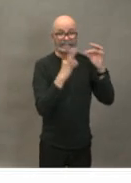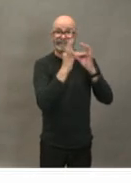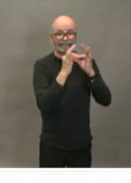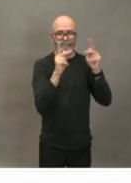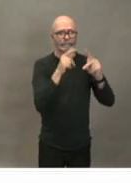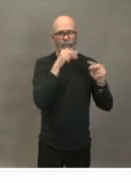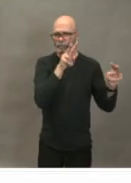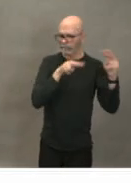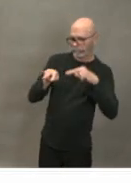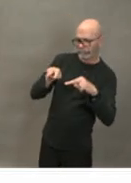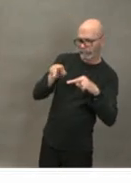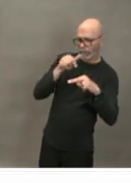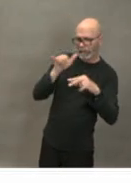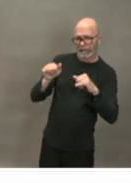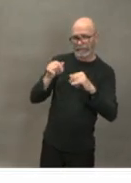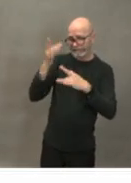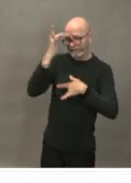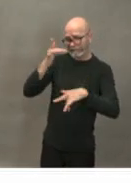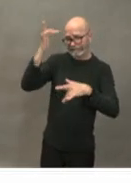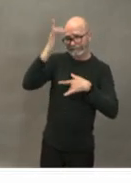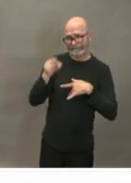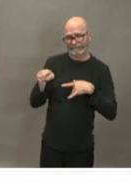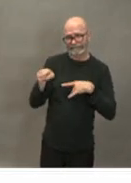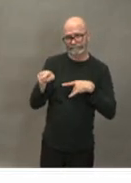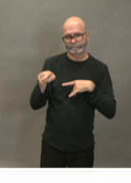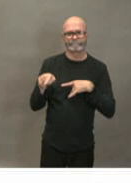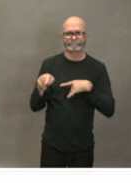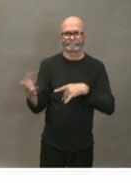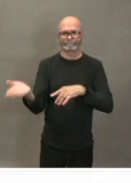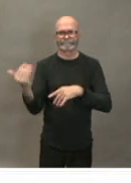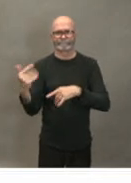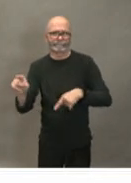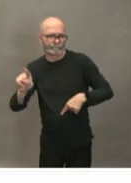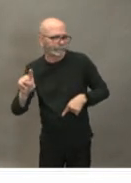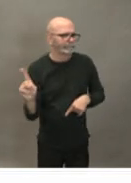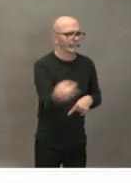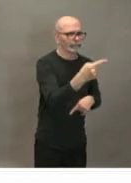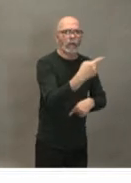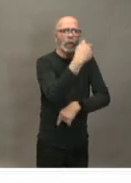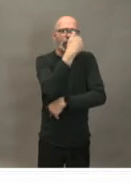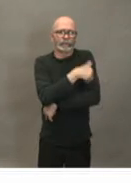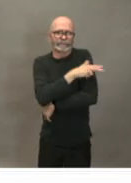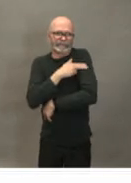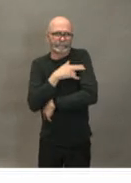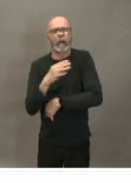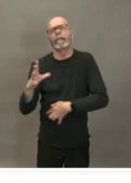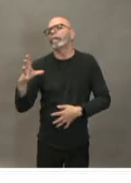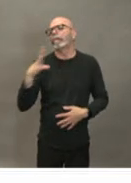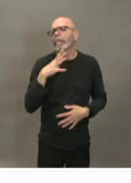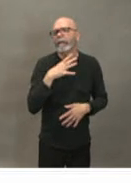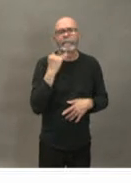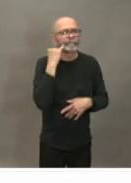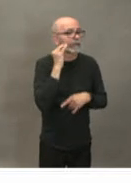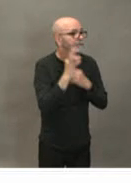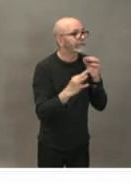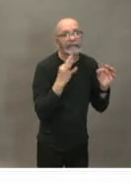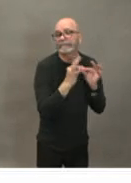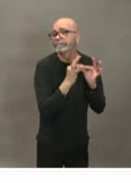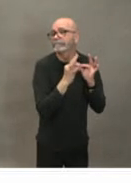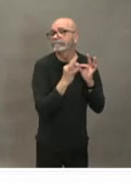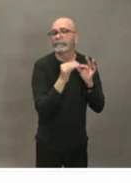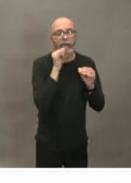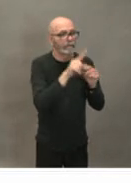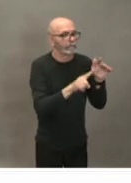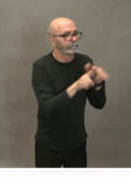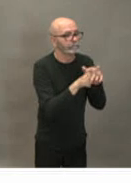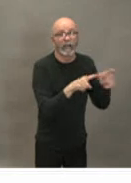that testing referring people to hospitals when they screen in because we need to do it in hospitals so we can apply good infection control because when